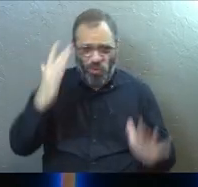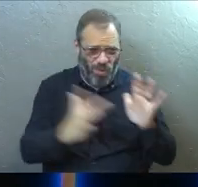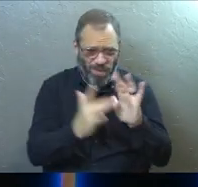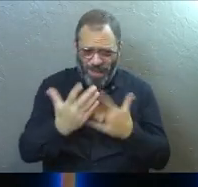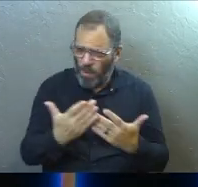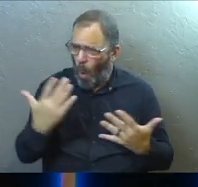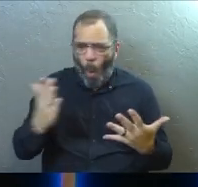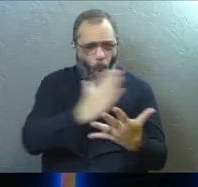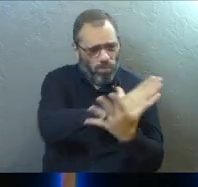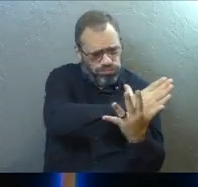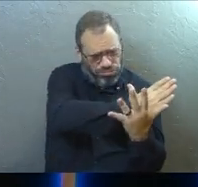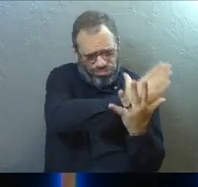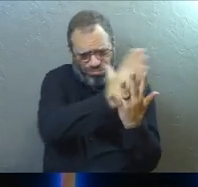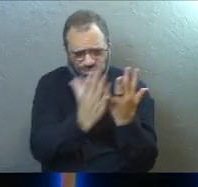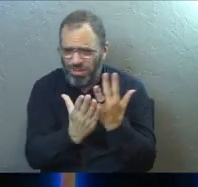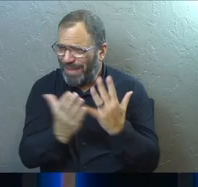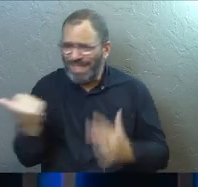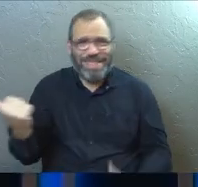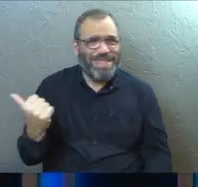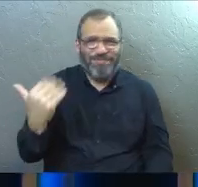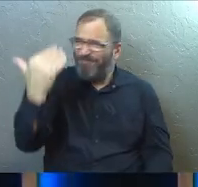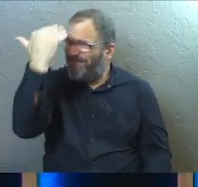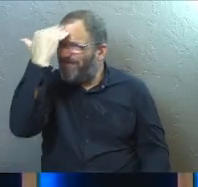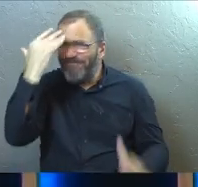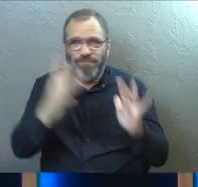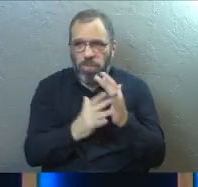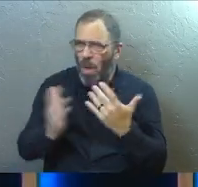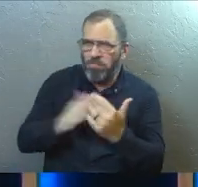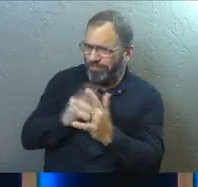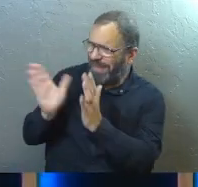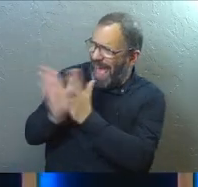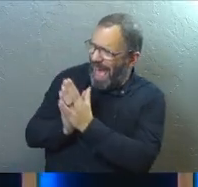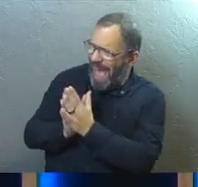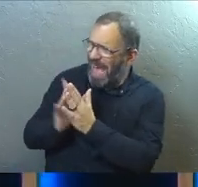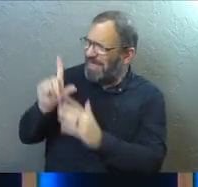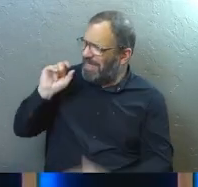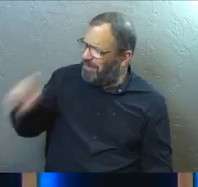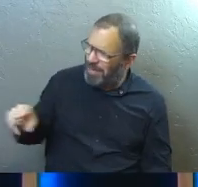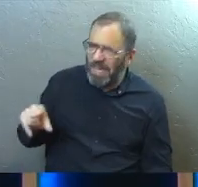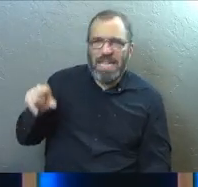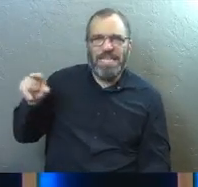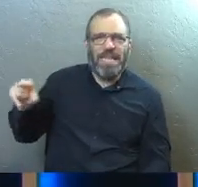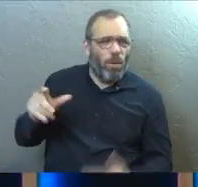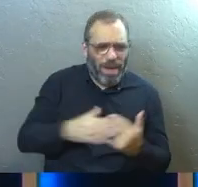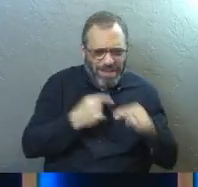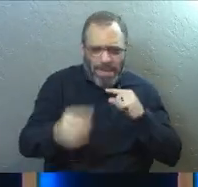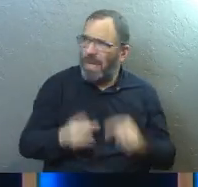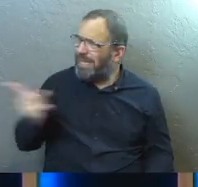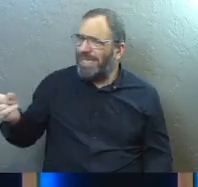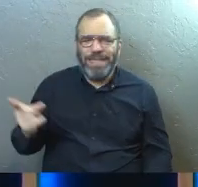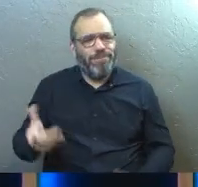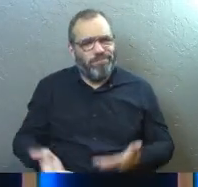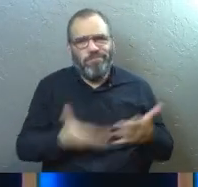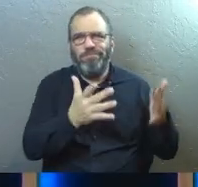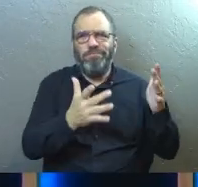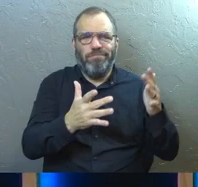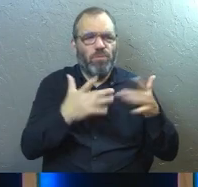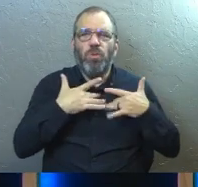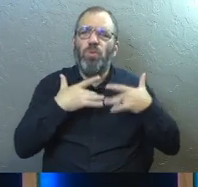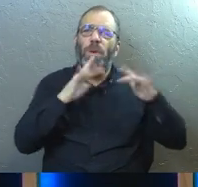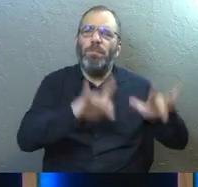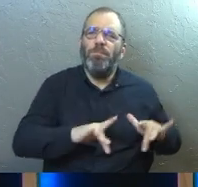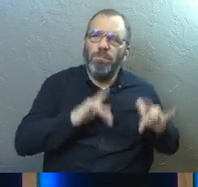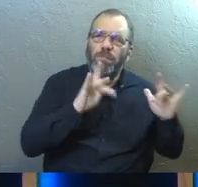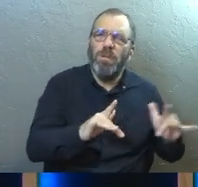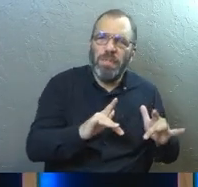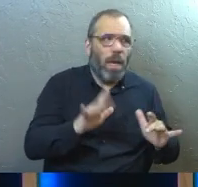Bible inside and out, just no matter what you asked him, no matter what the question was or what you were struggling with, he always brought it around to mercy